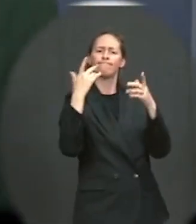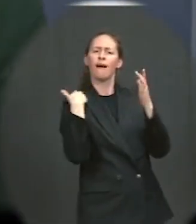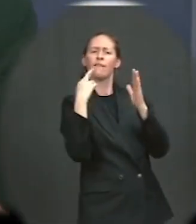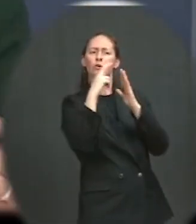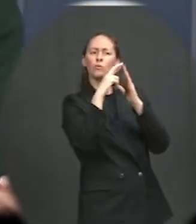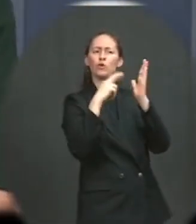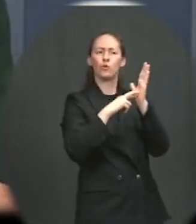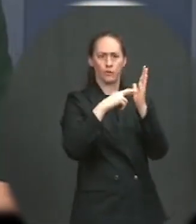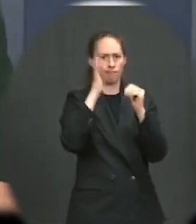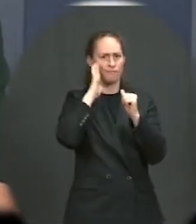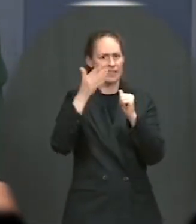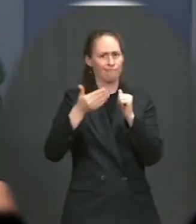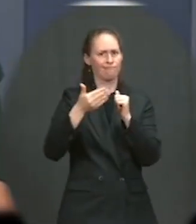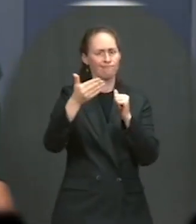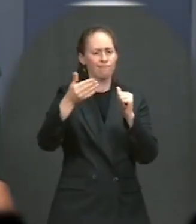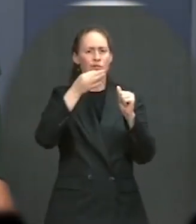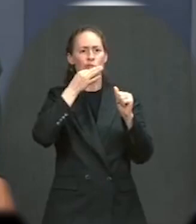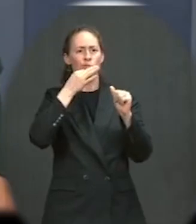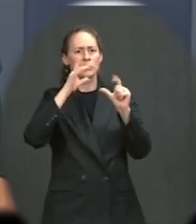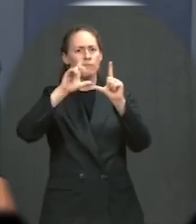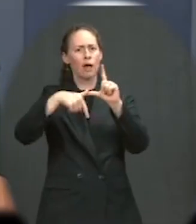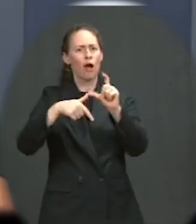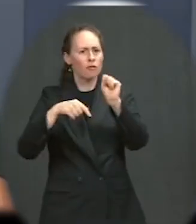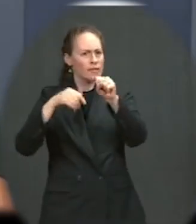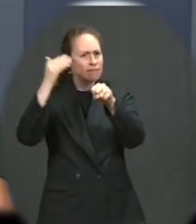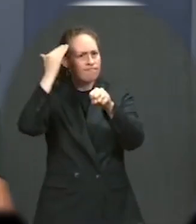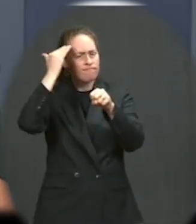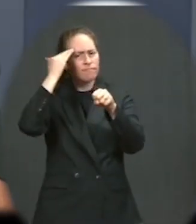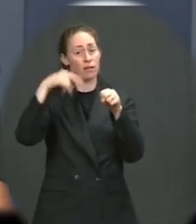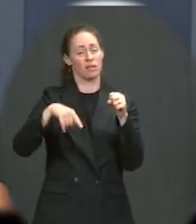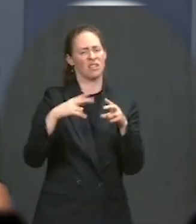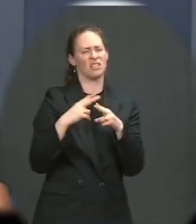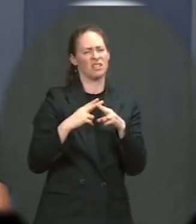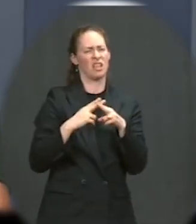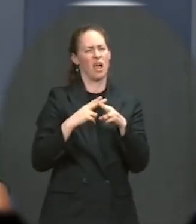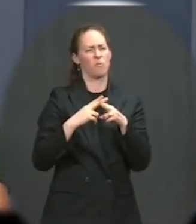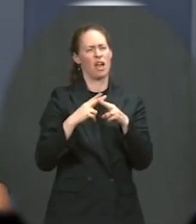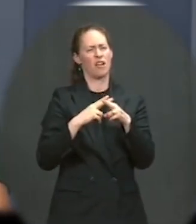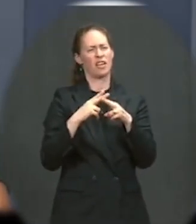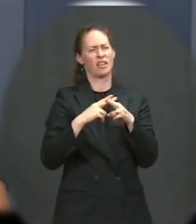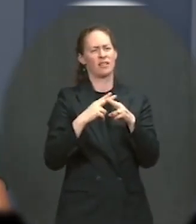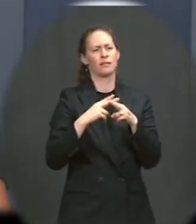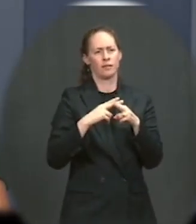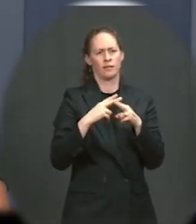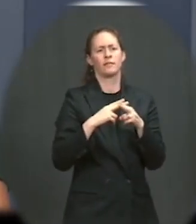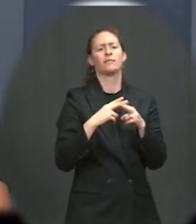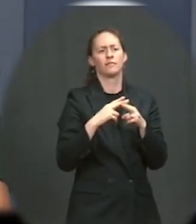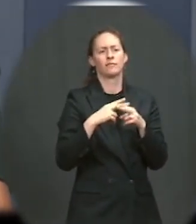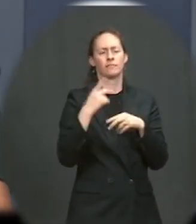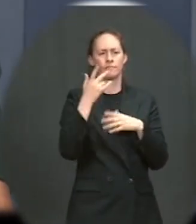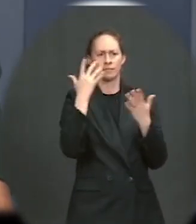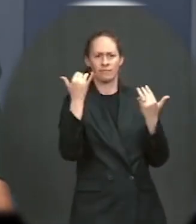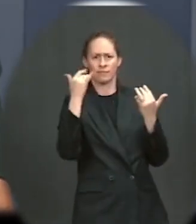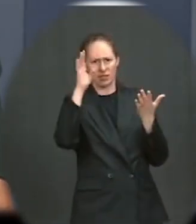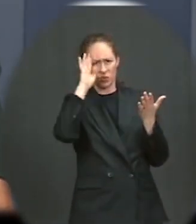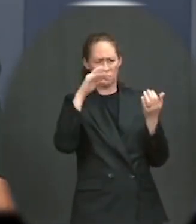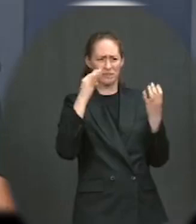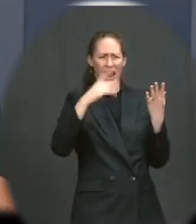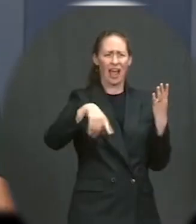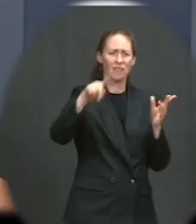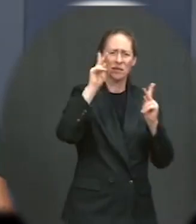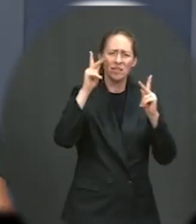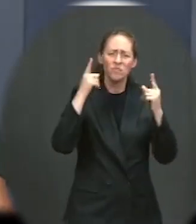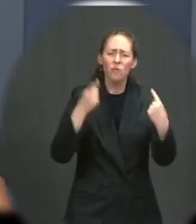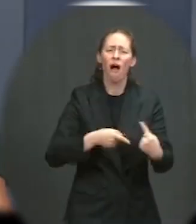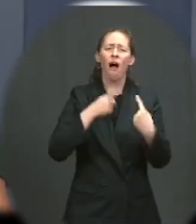It was always intended to be temporary, and the president remains focused on ensuring that Americans who are struggling, through no fault of their own, have an